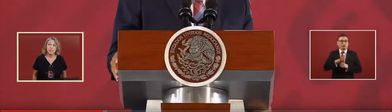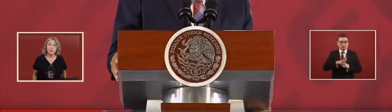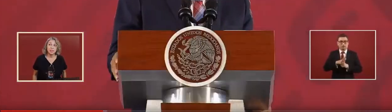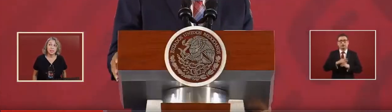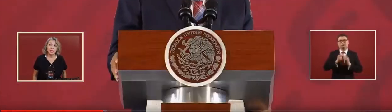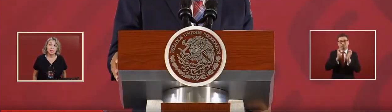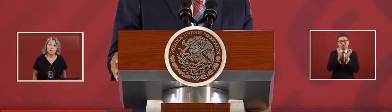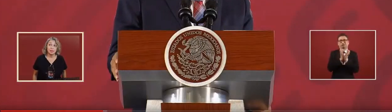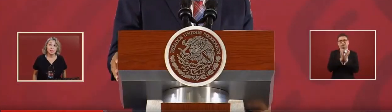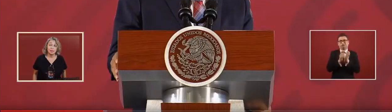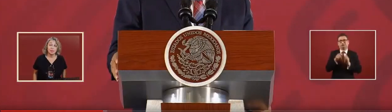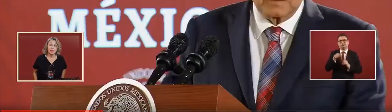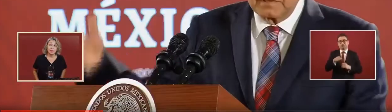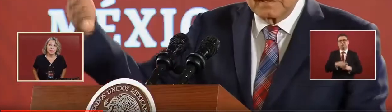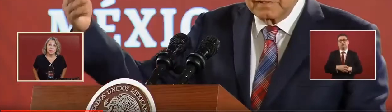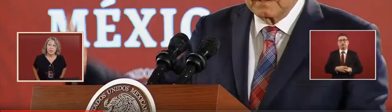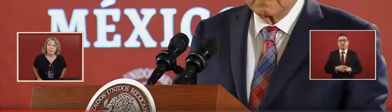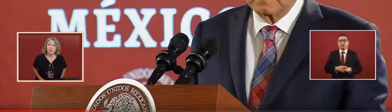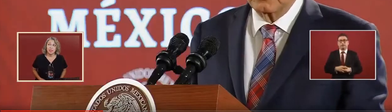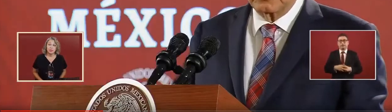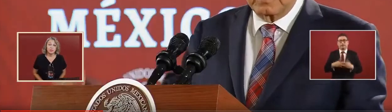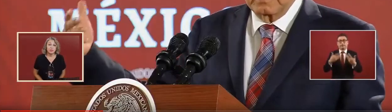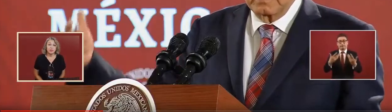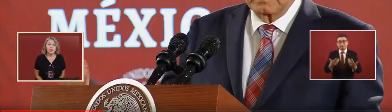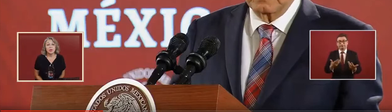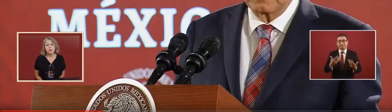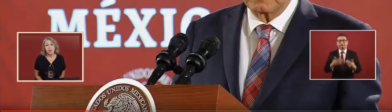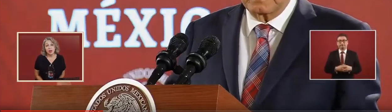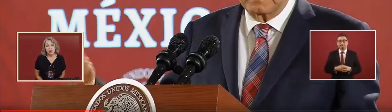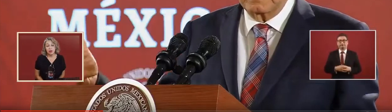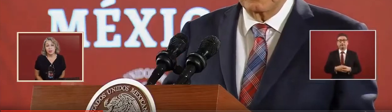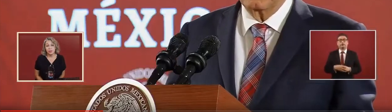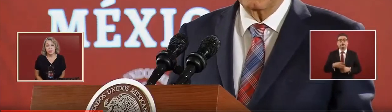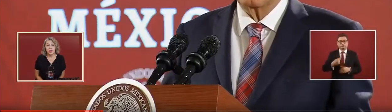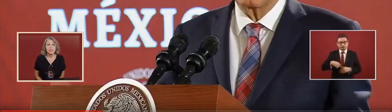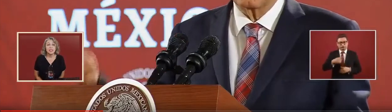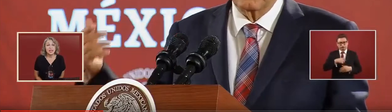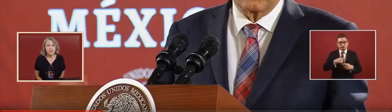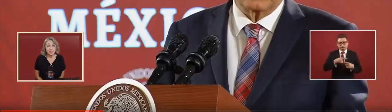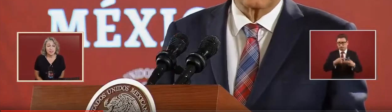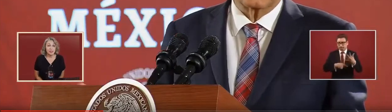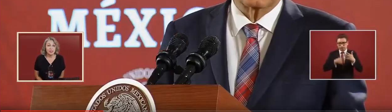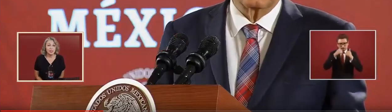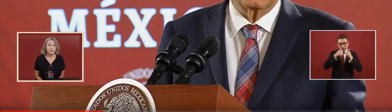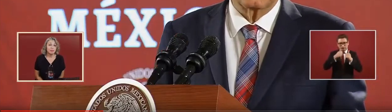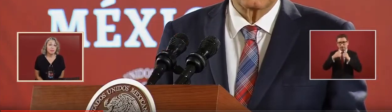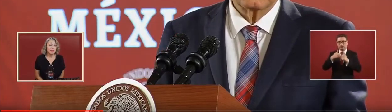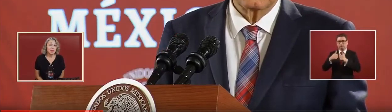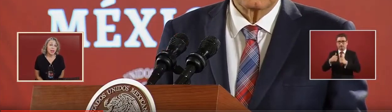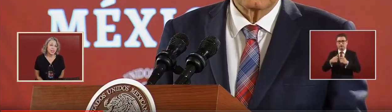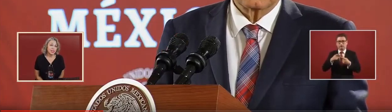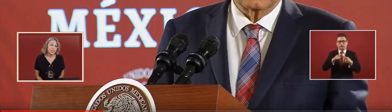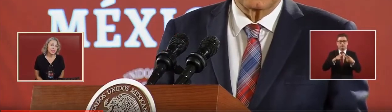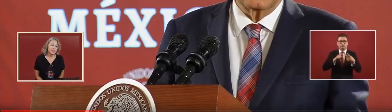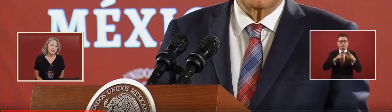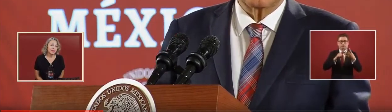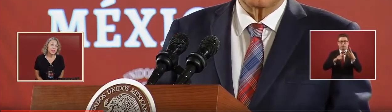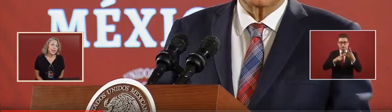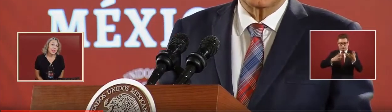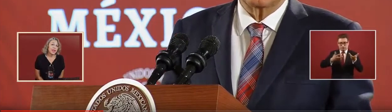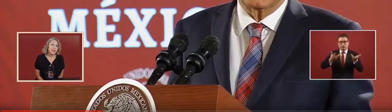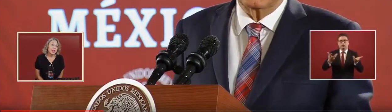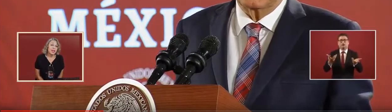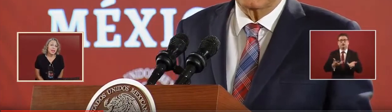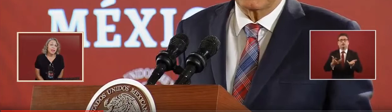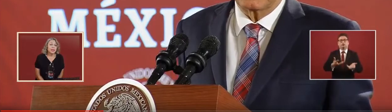So, we are attending to this four actions that will be